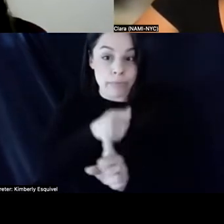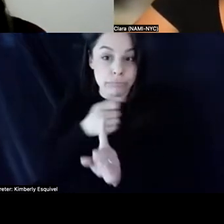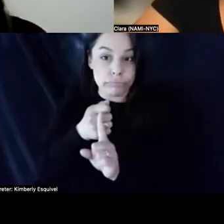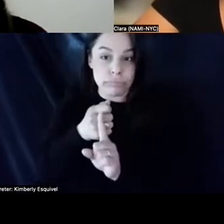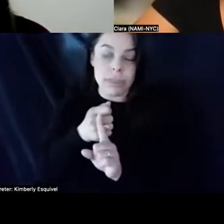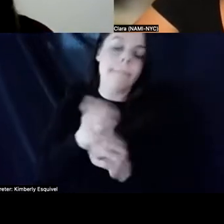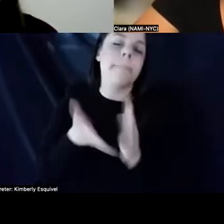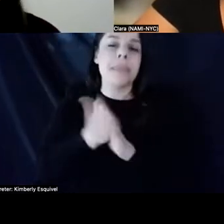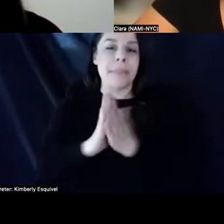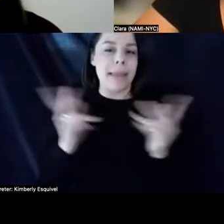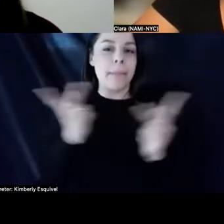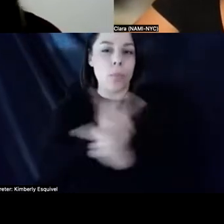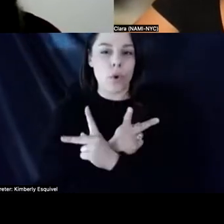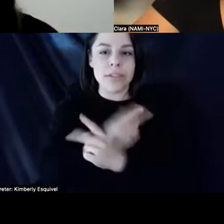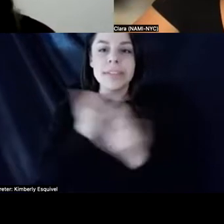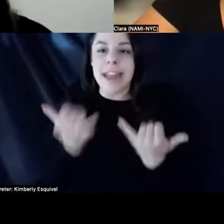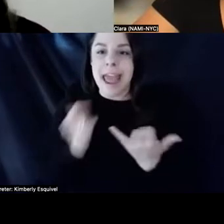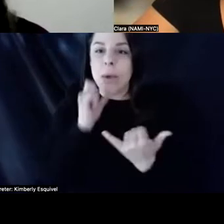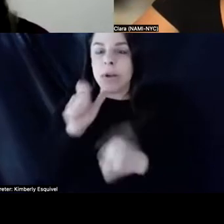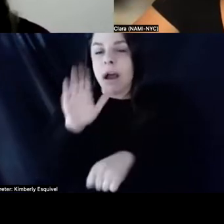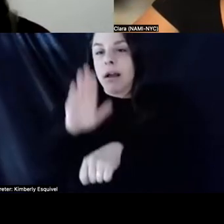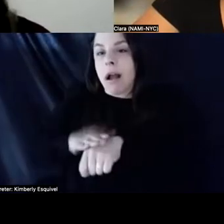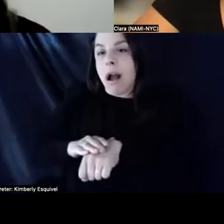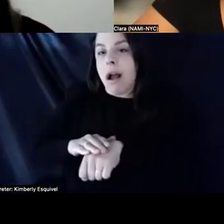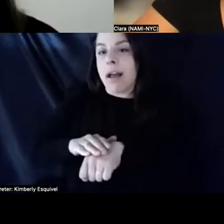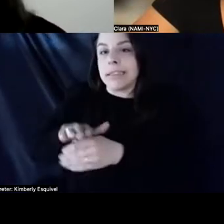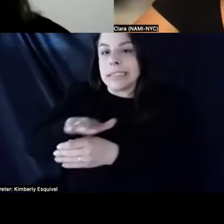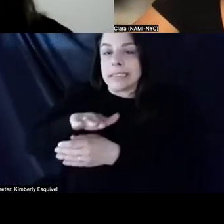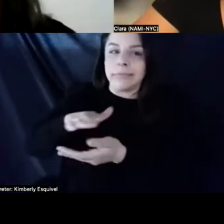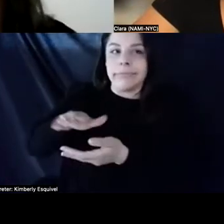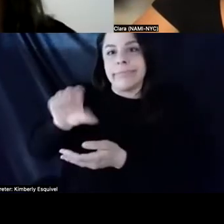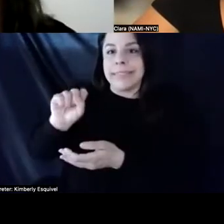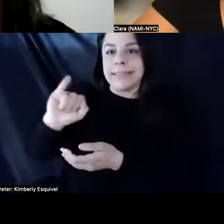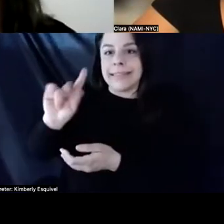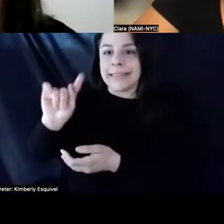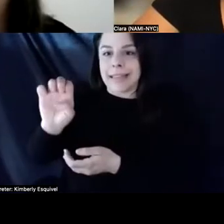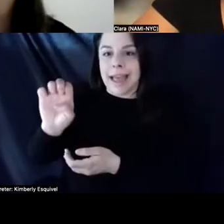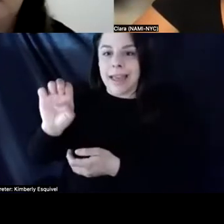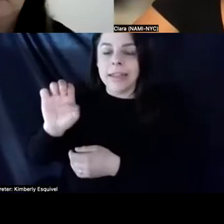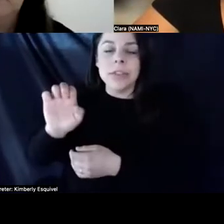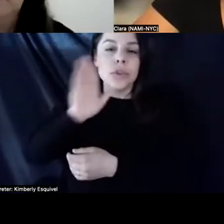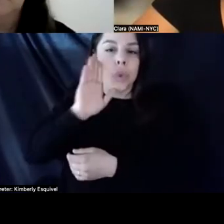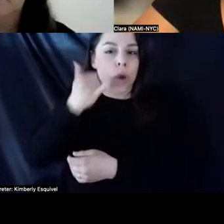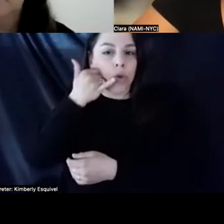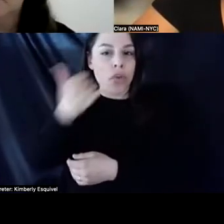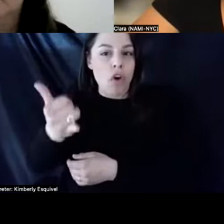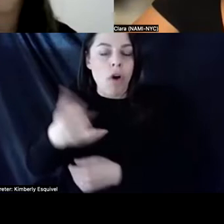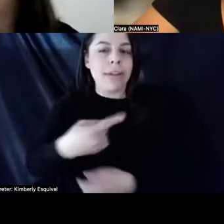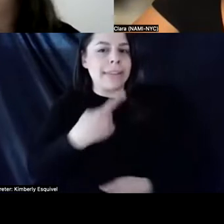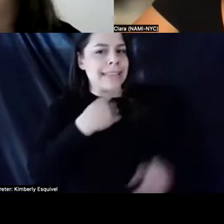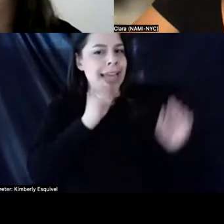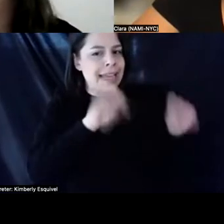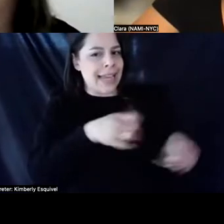because now they're not on site. So they call you and you'll say, hey, can I get a home health aid?